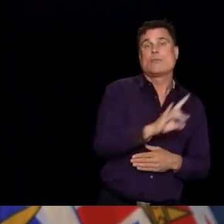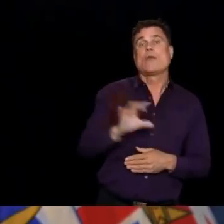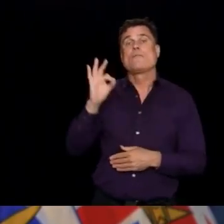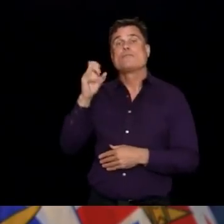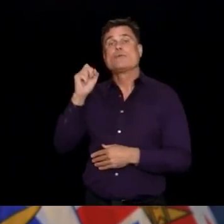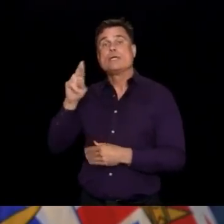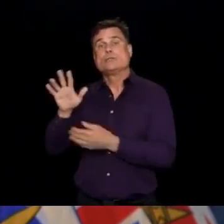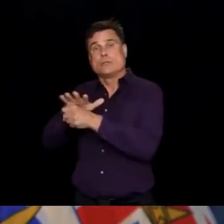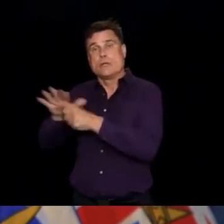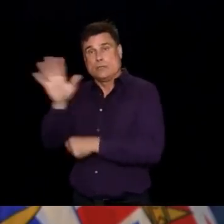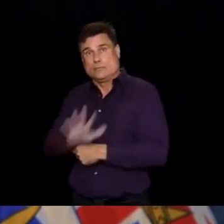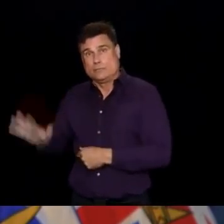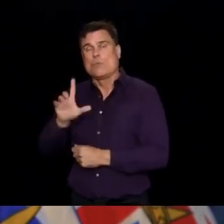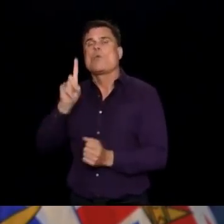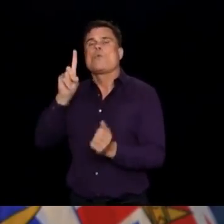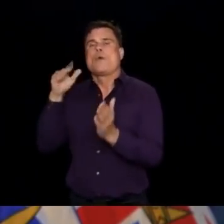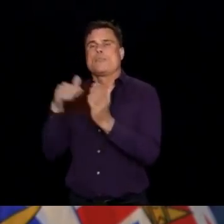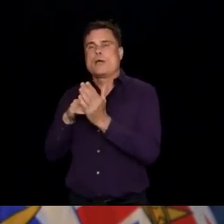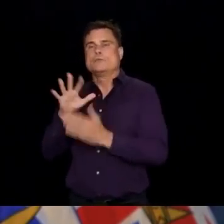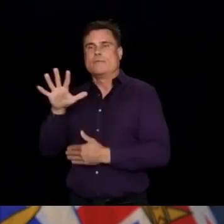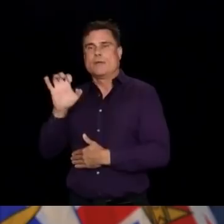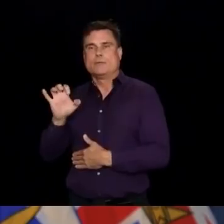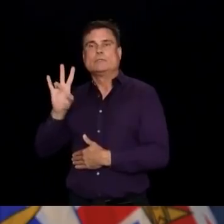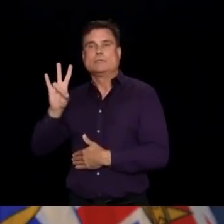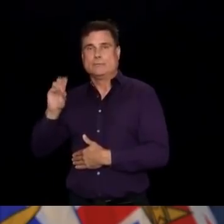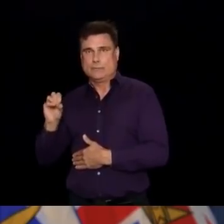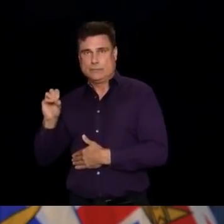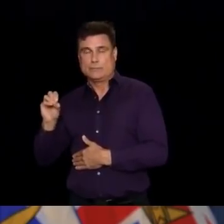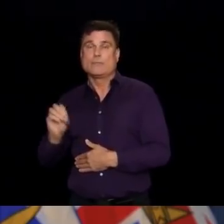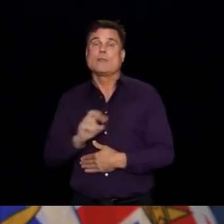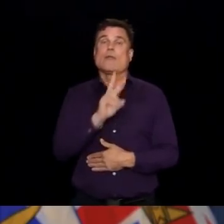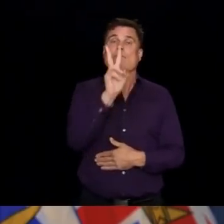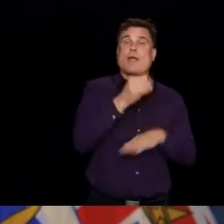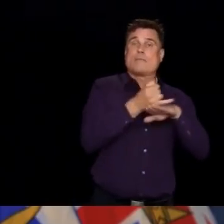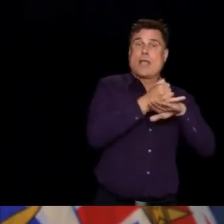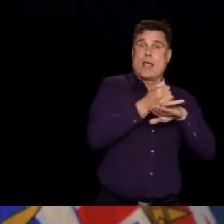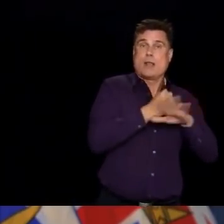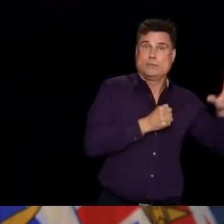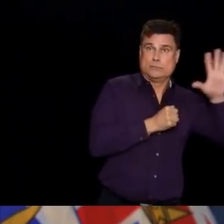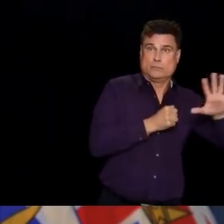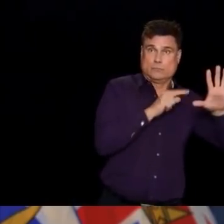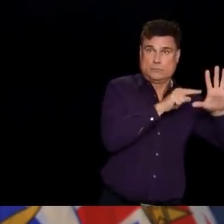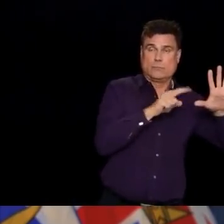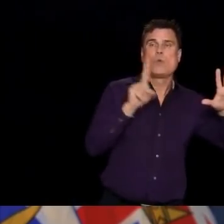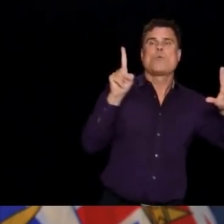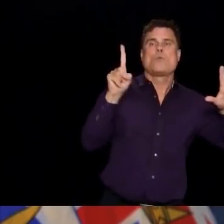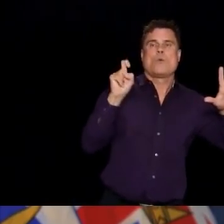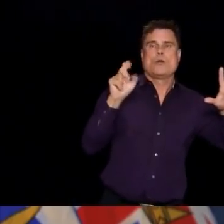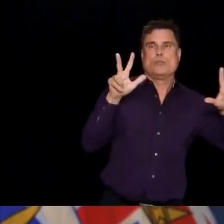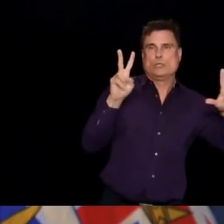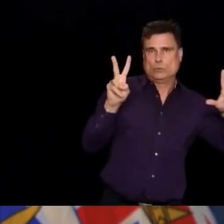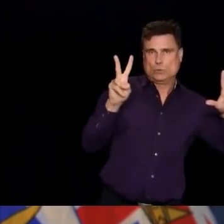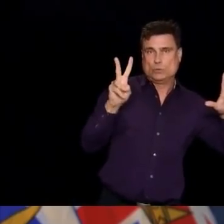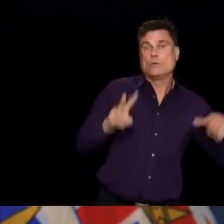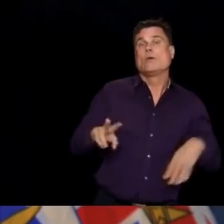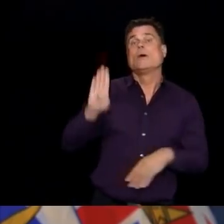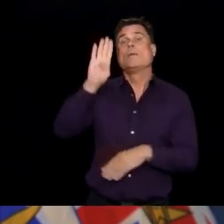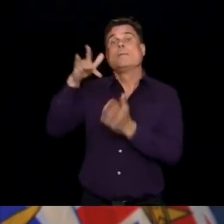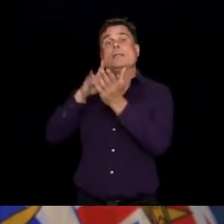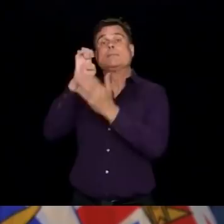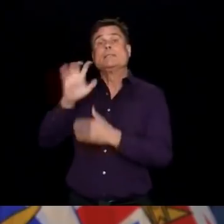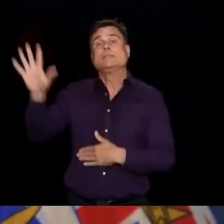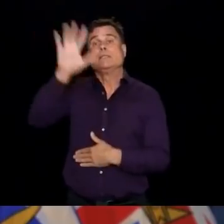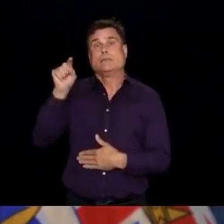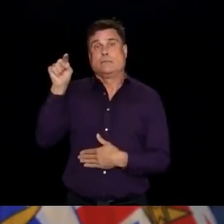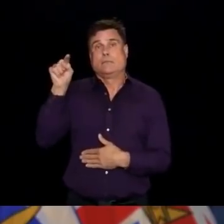1,570 people in Fraser Health, 132 people in the Vancouver Island Health